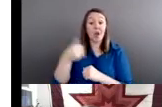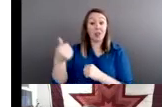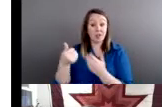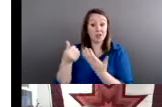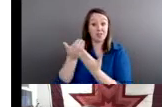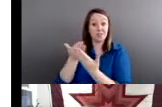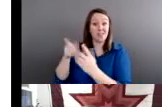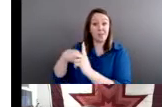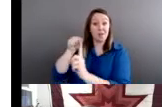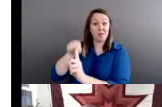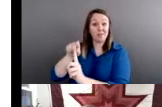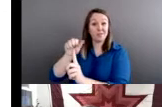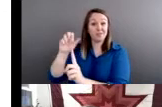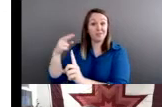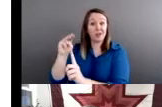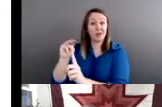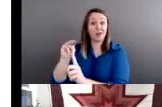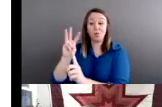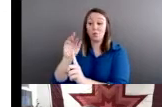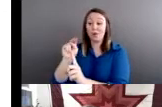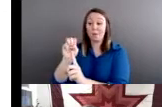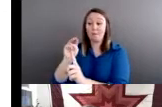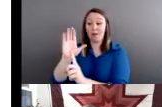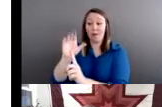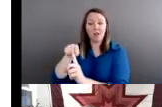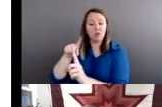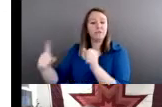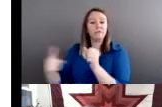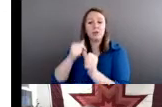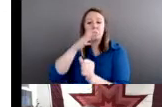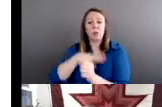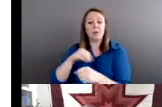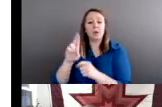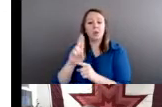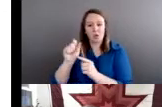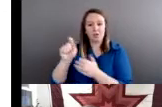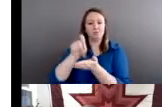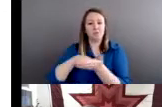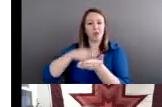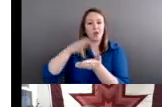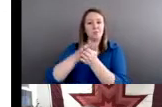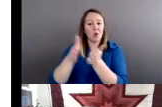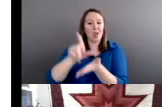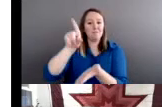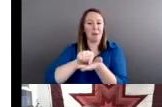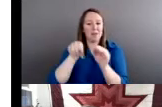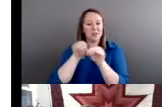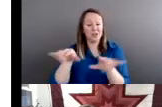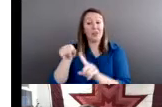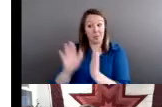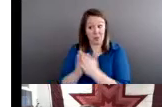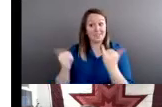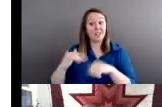woman in the United States to write a book and get it published. And today that book is still available. It is in